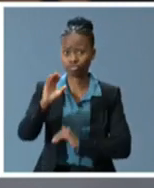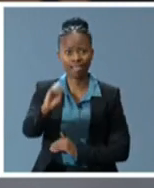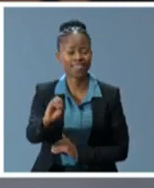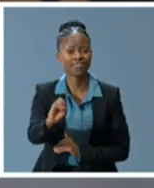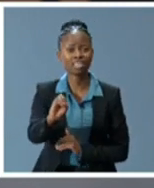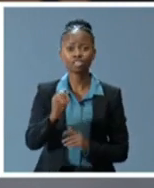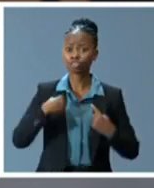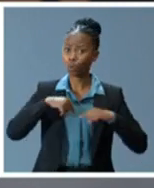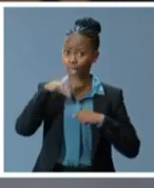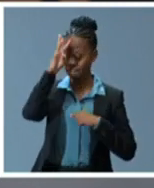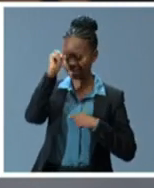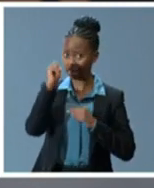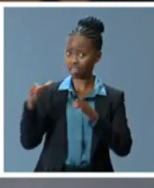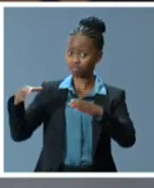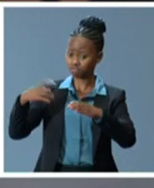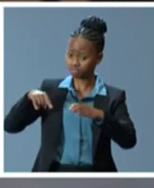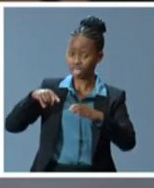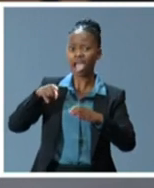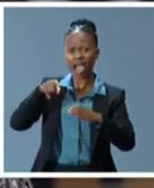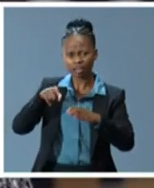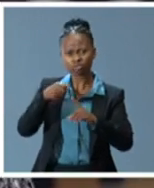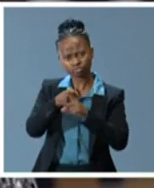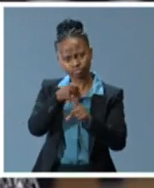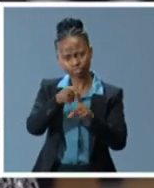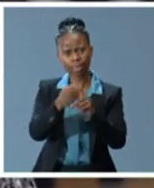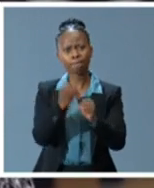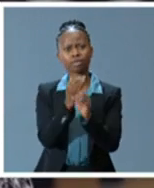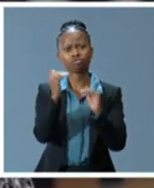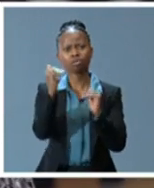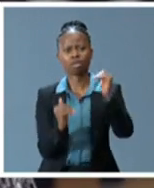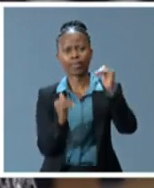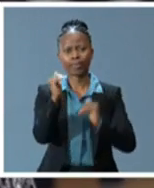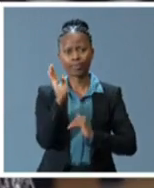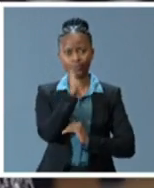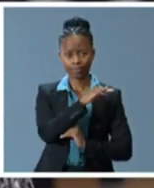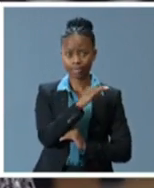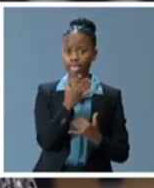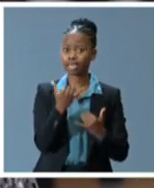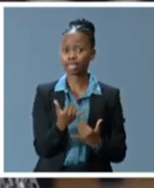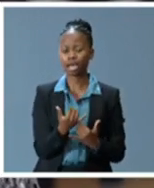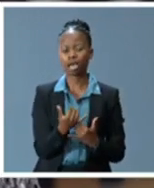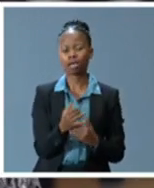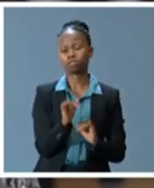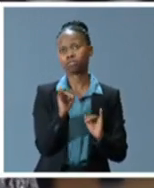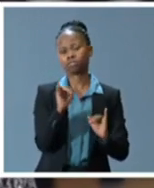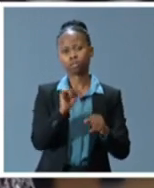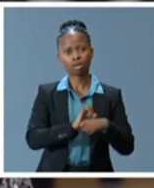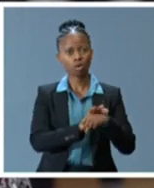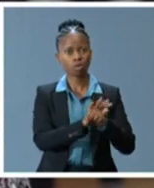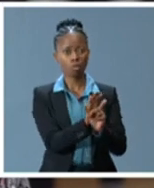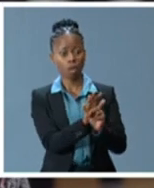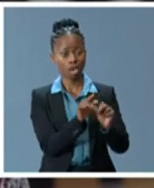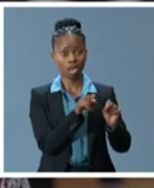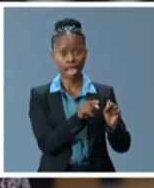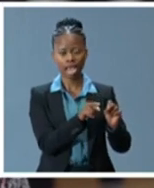Nelson Mandela Foundation. The global pandemic COVID-19 has now exposed